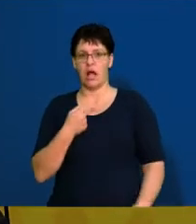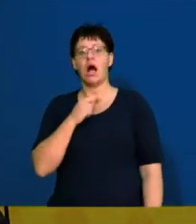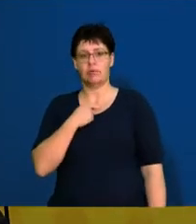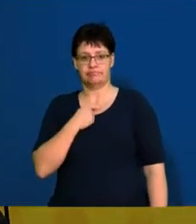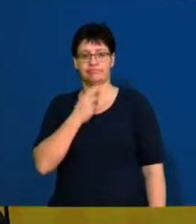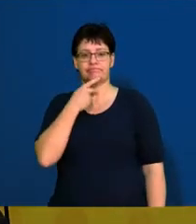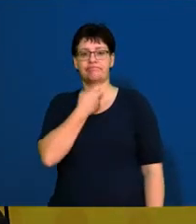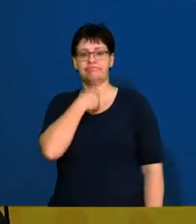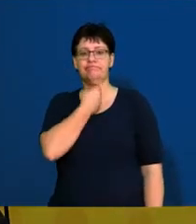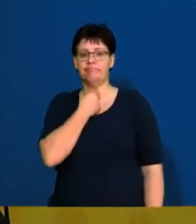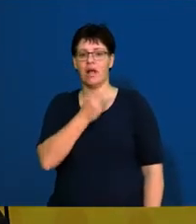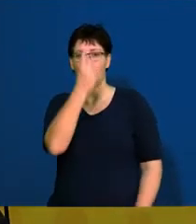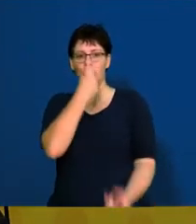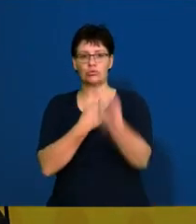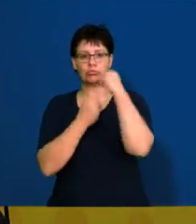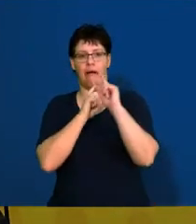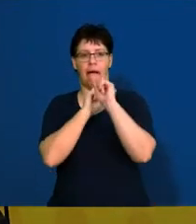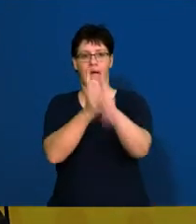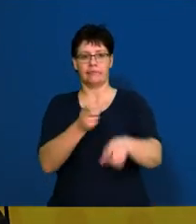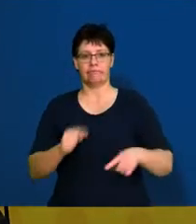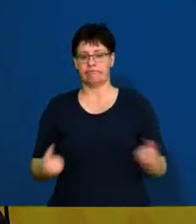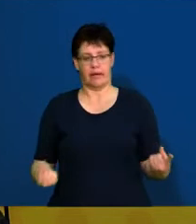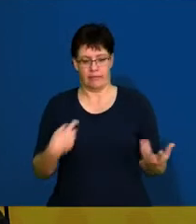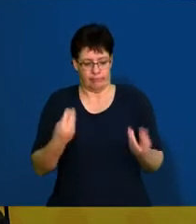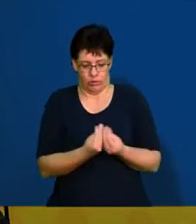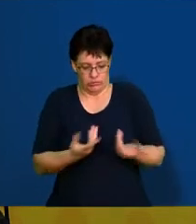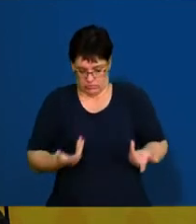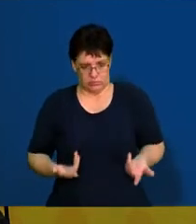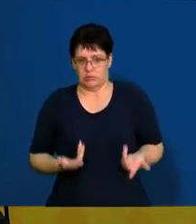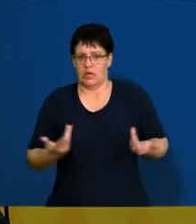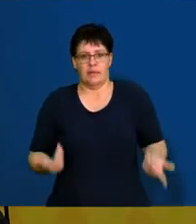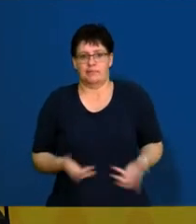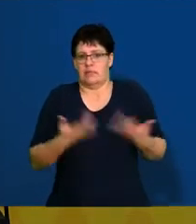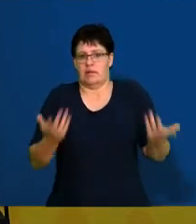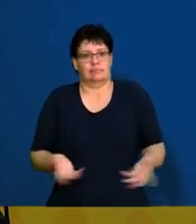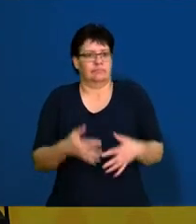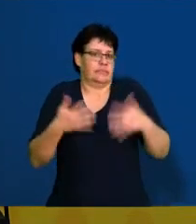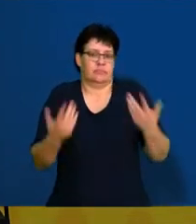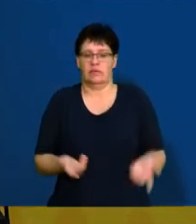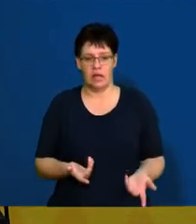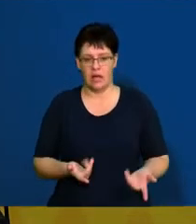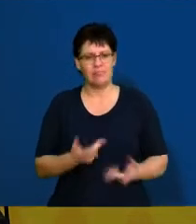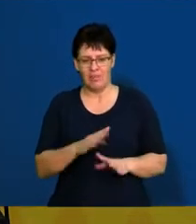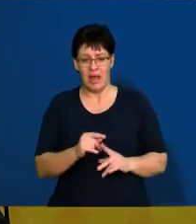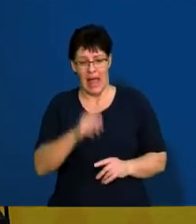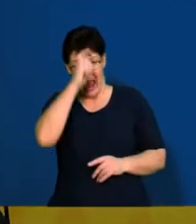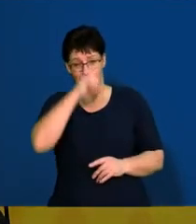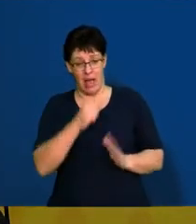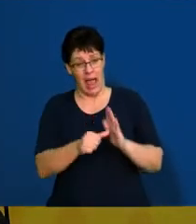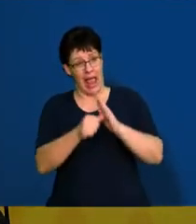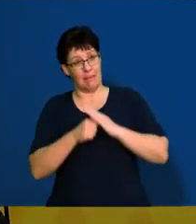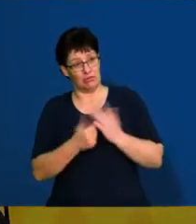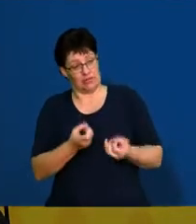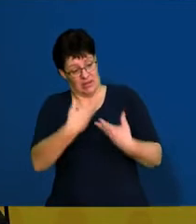employee and asks the employee questions about a particular product and the employee isn't able to answer them. It doesn't give a very good